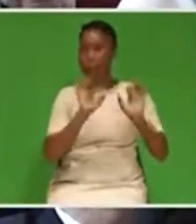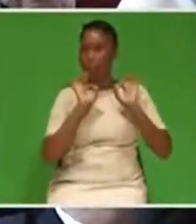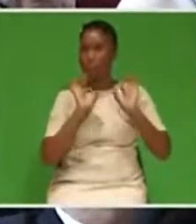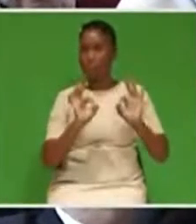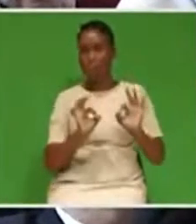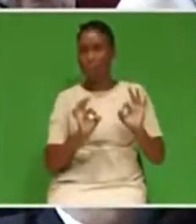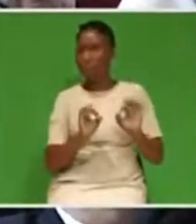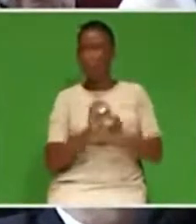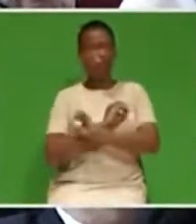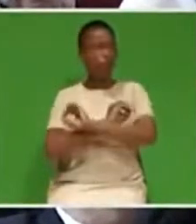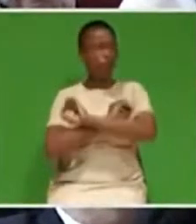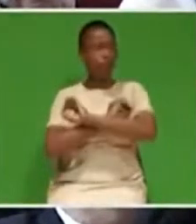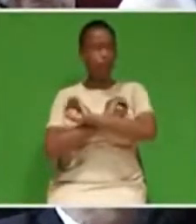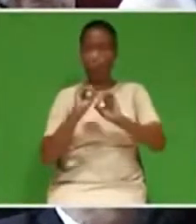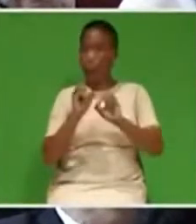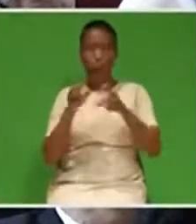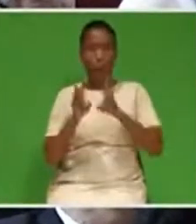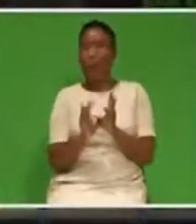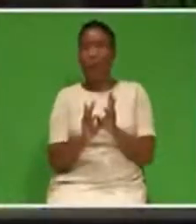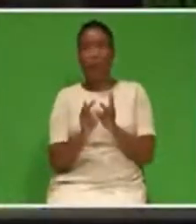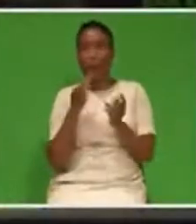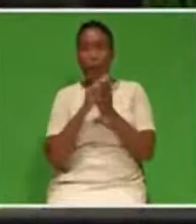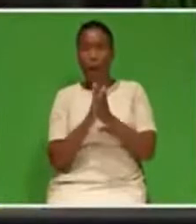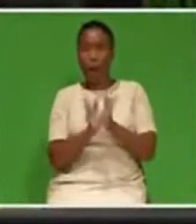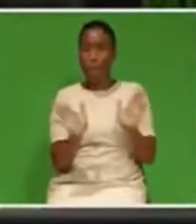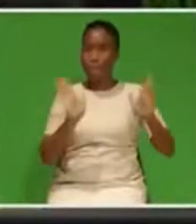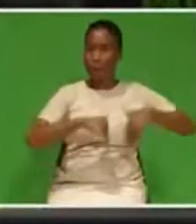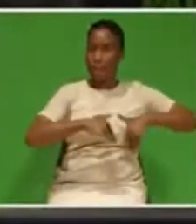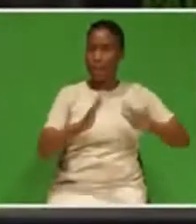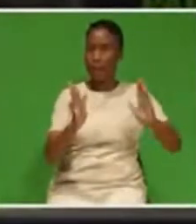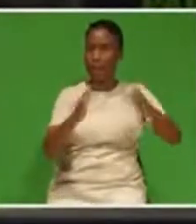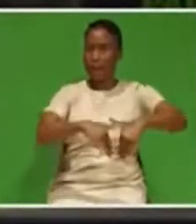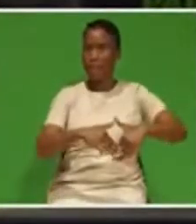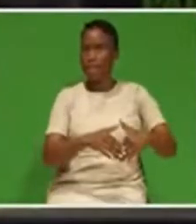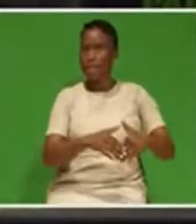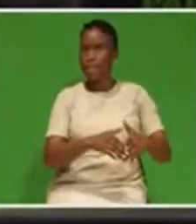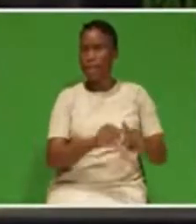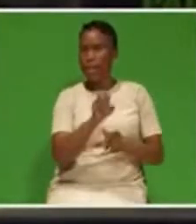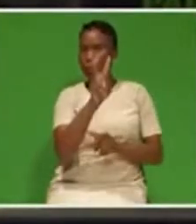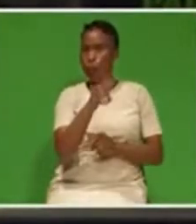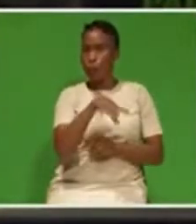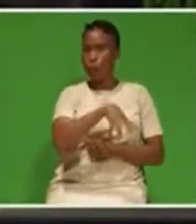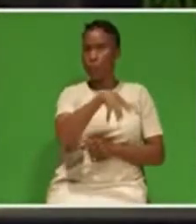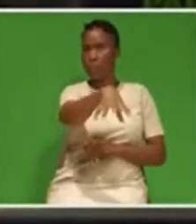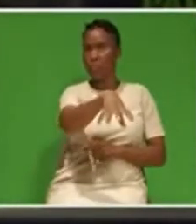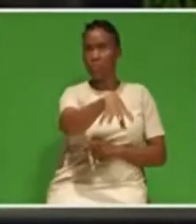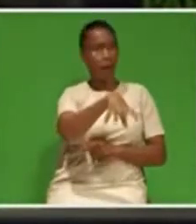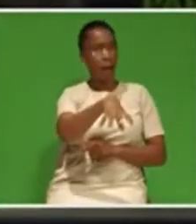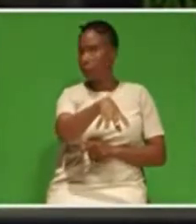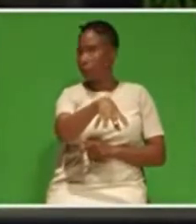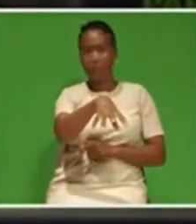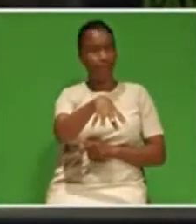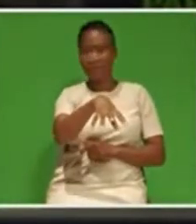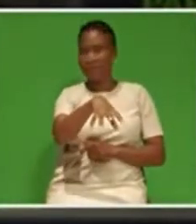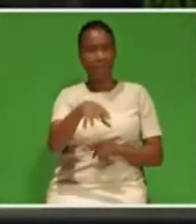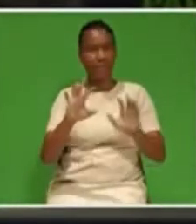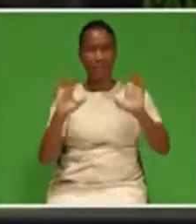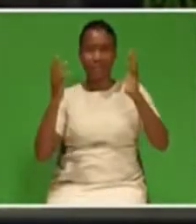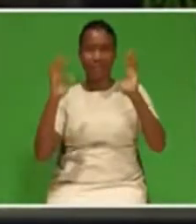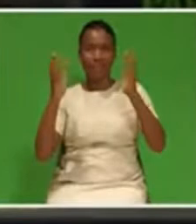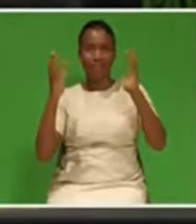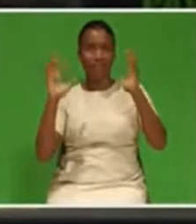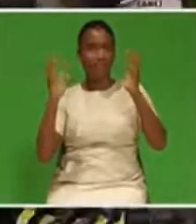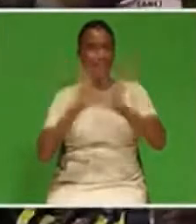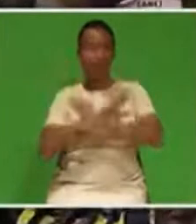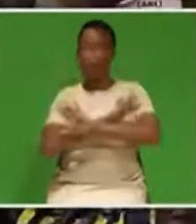no way that we are going to shut those two power stations down. There's just